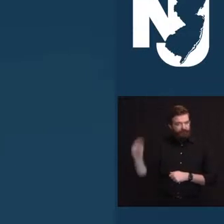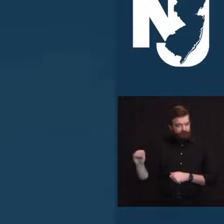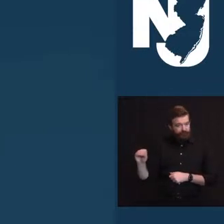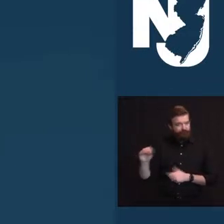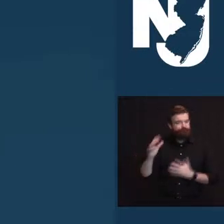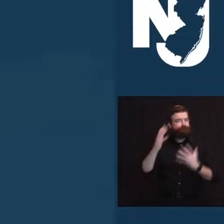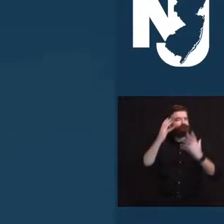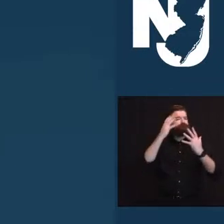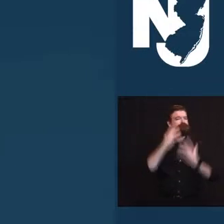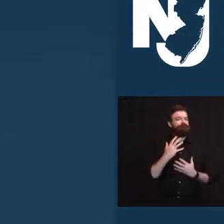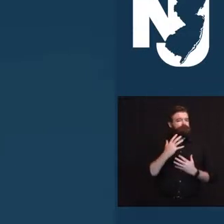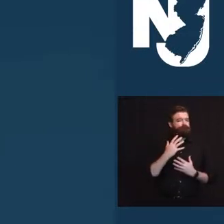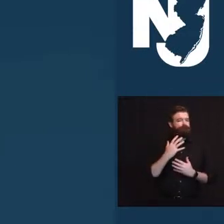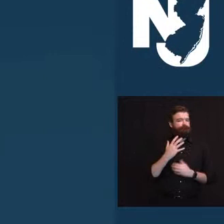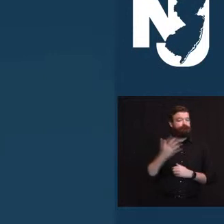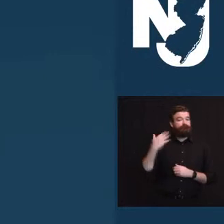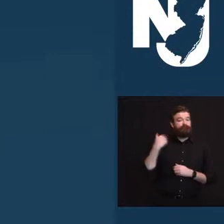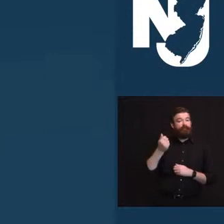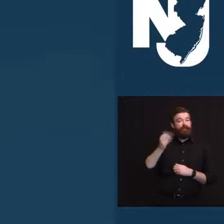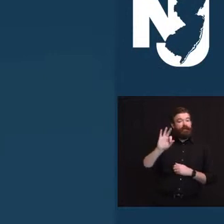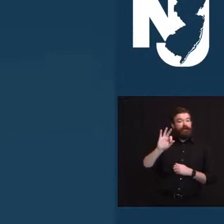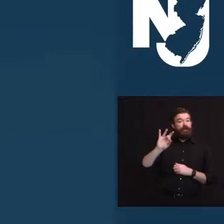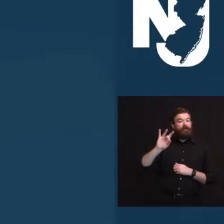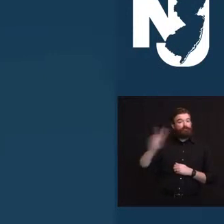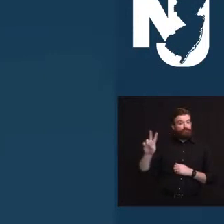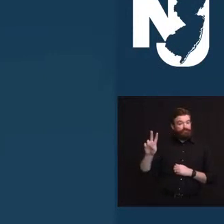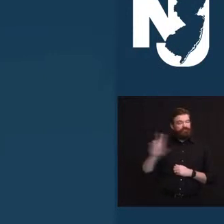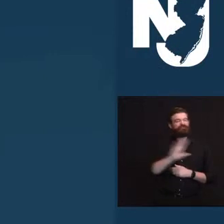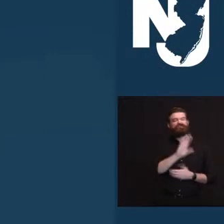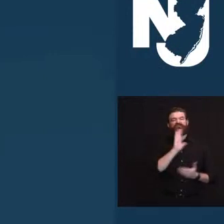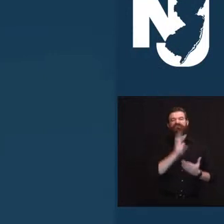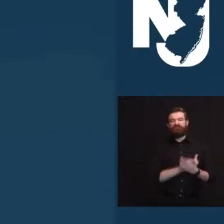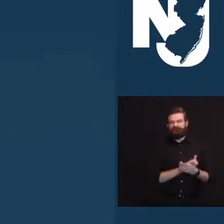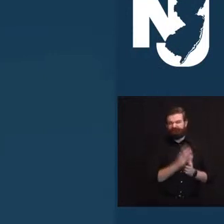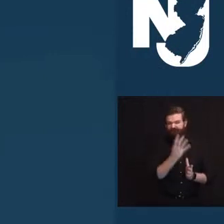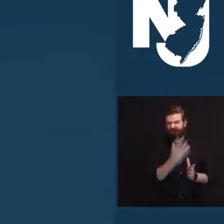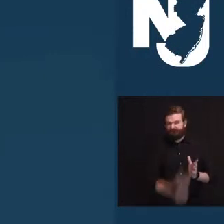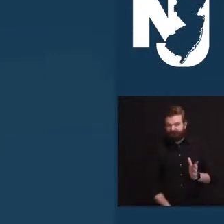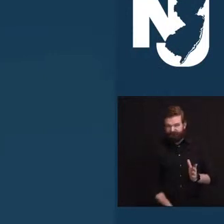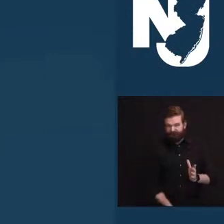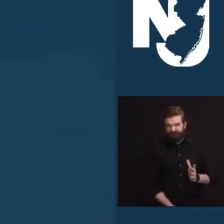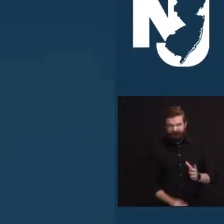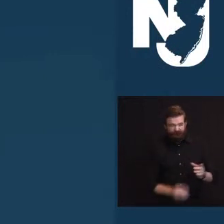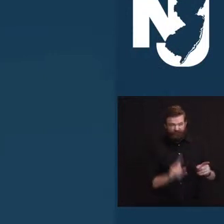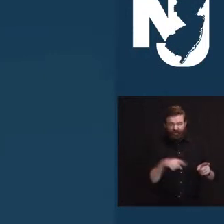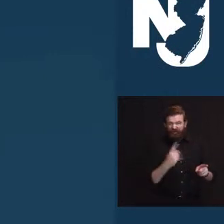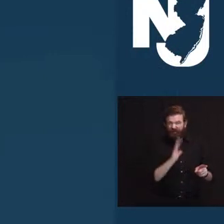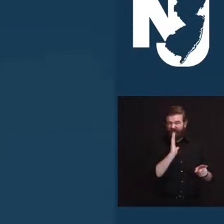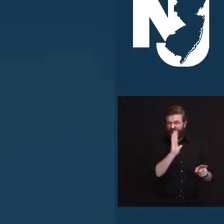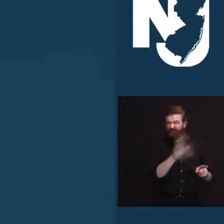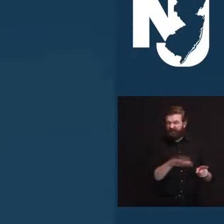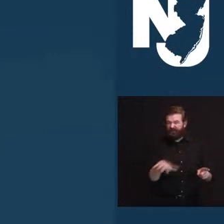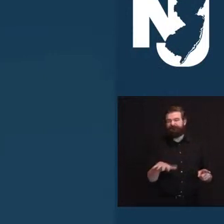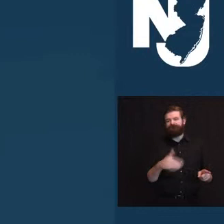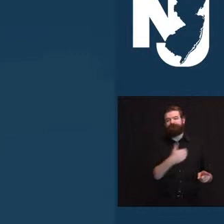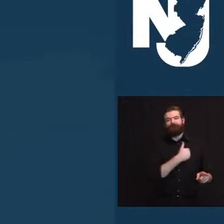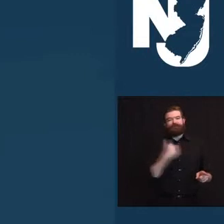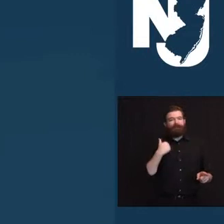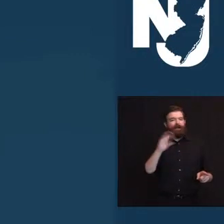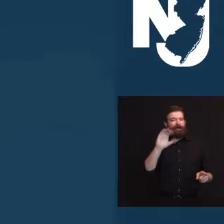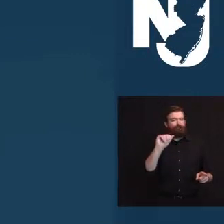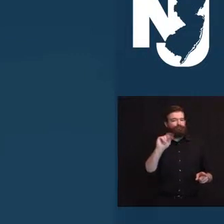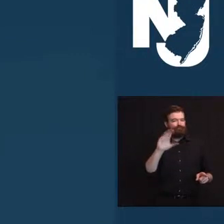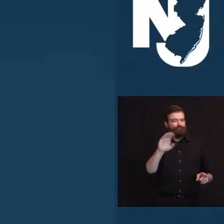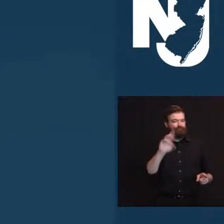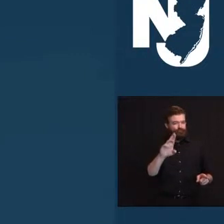Paul lost Carol to breast cancer. She was only 55 years old. But soon thereafter, he met a